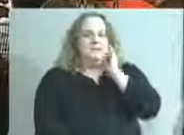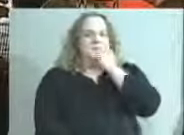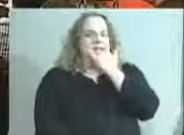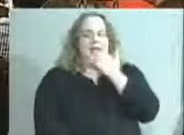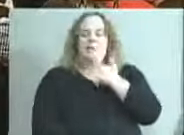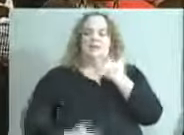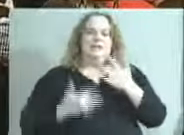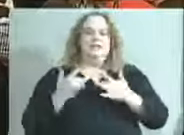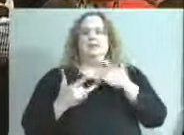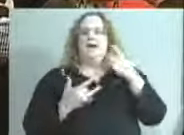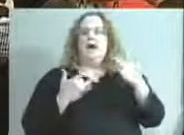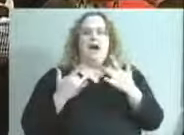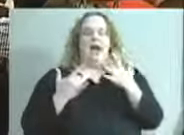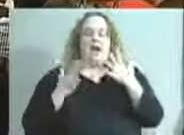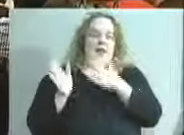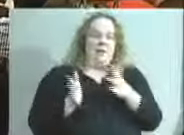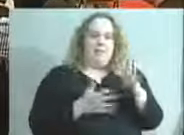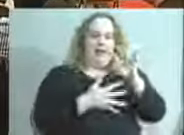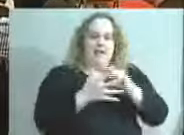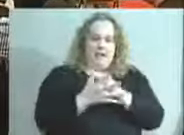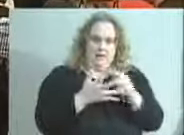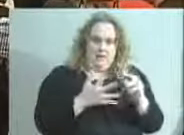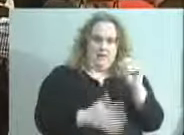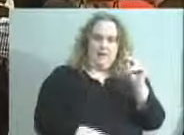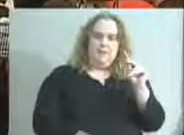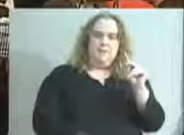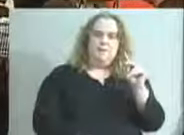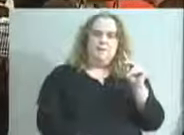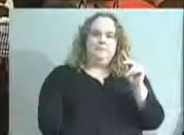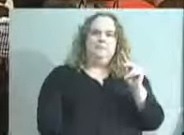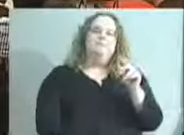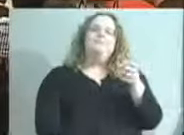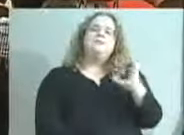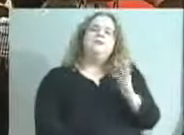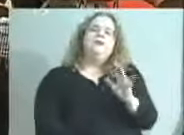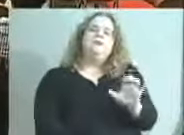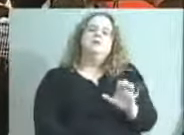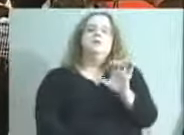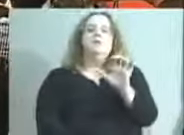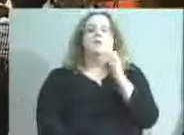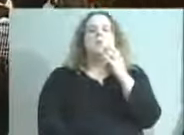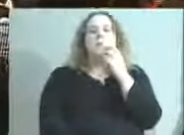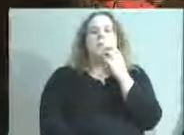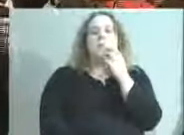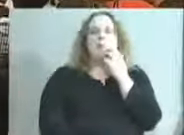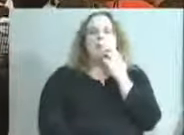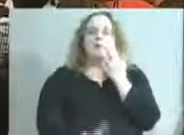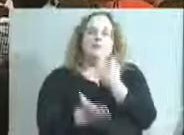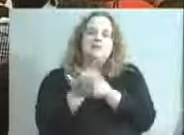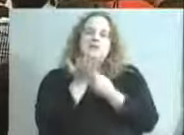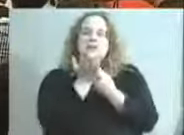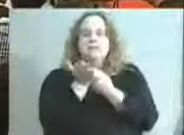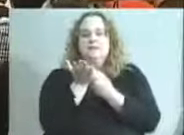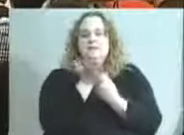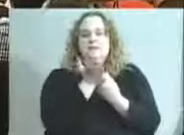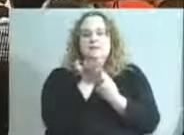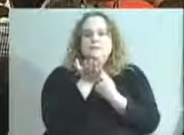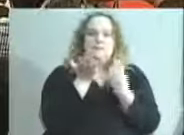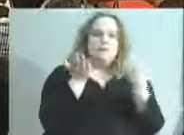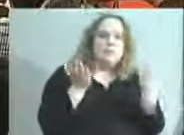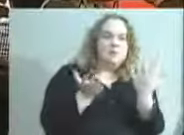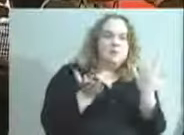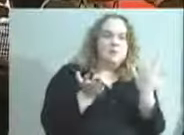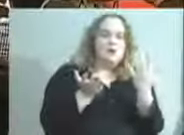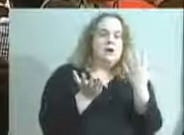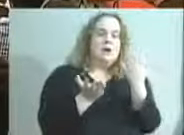excited to get onto the planning calendar. But let's do, you know, let's discuss, you know, what's here, what's